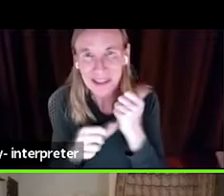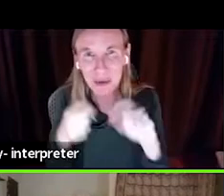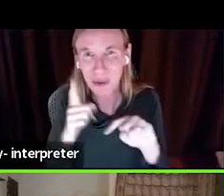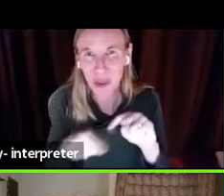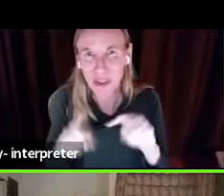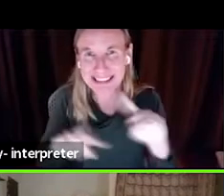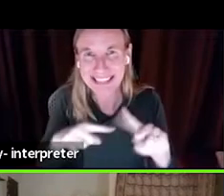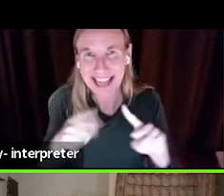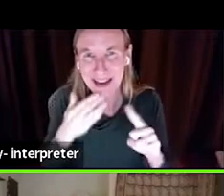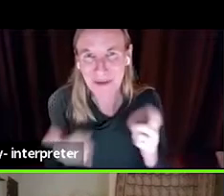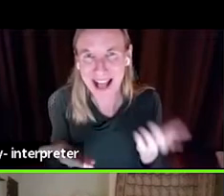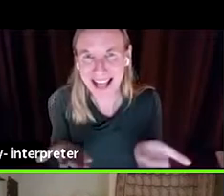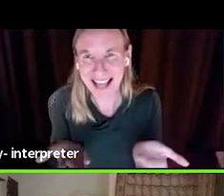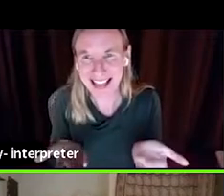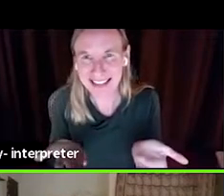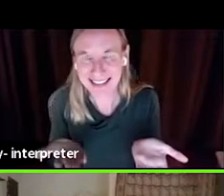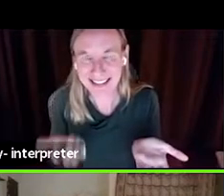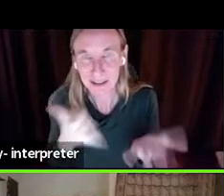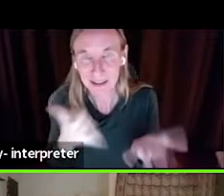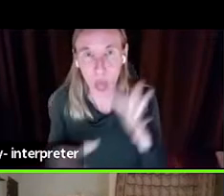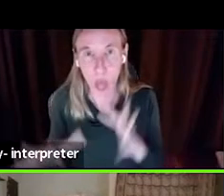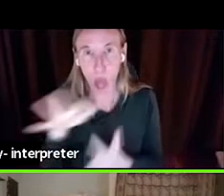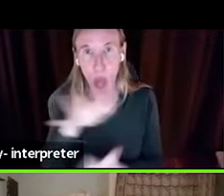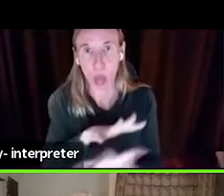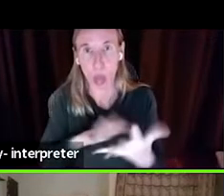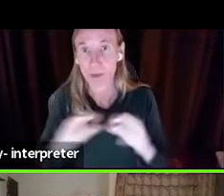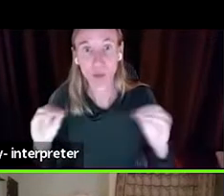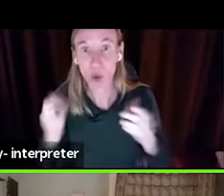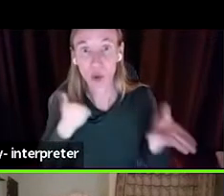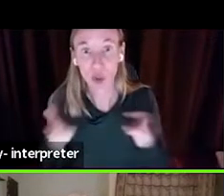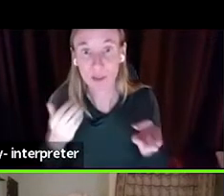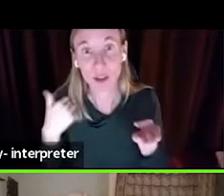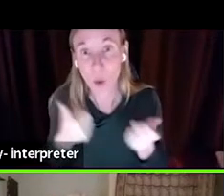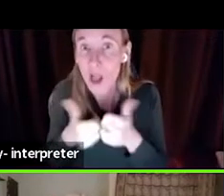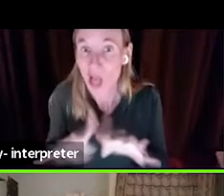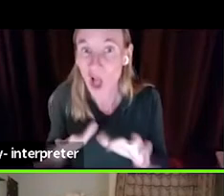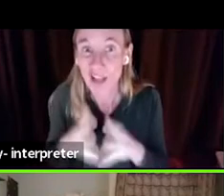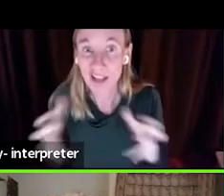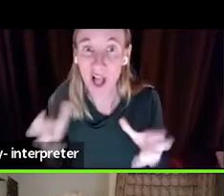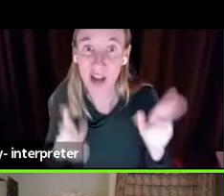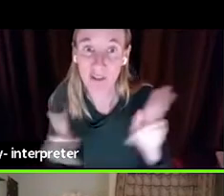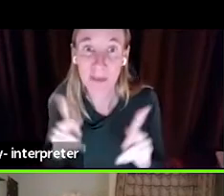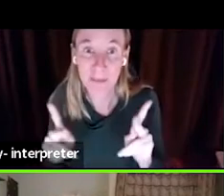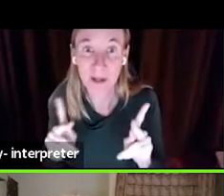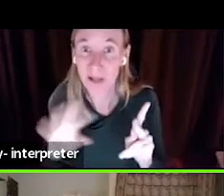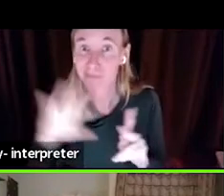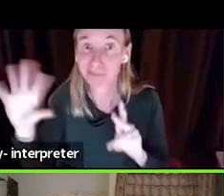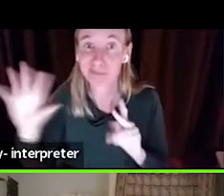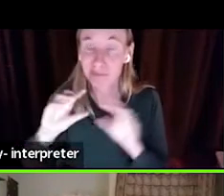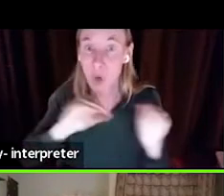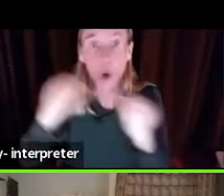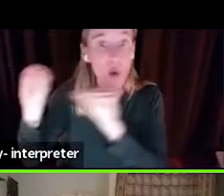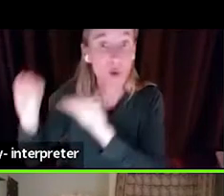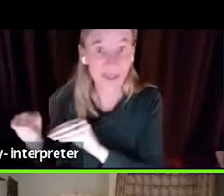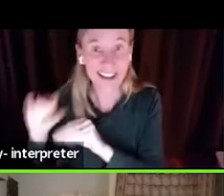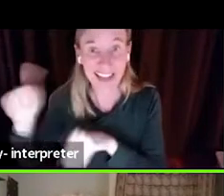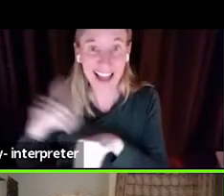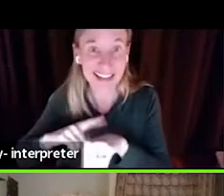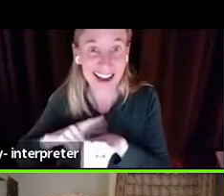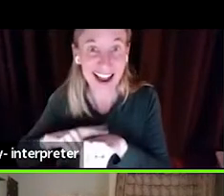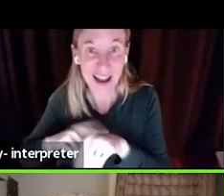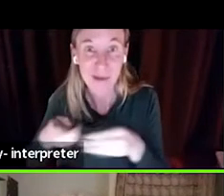sign. And there just were no services. So we lost a lot of people. think about, about the time of the